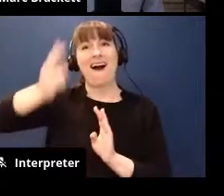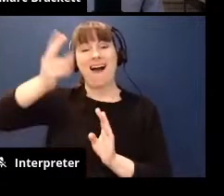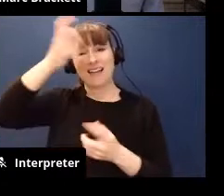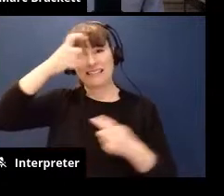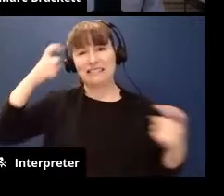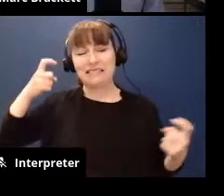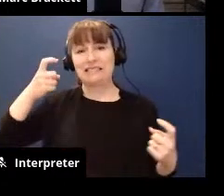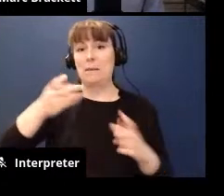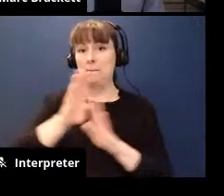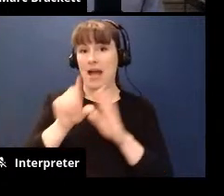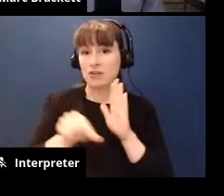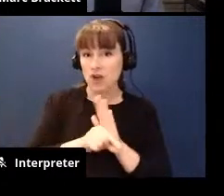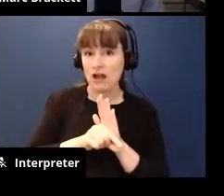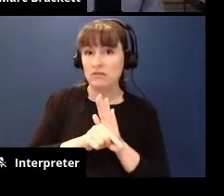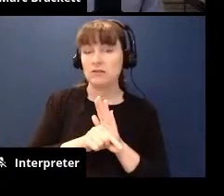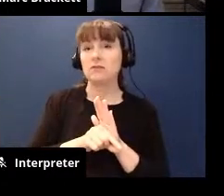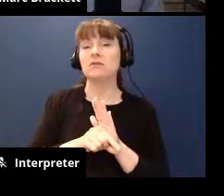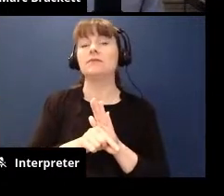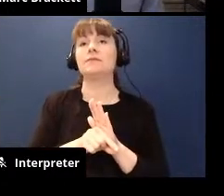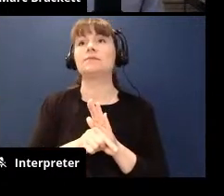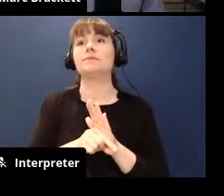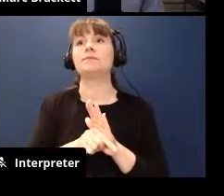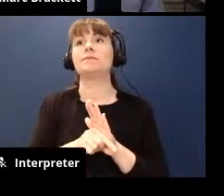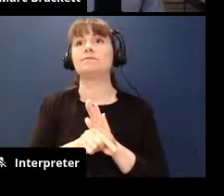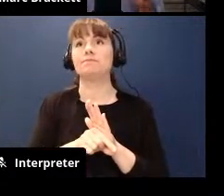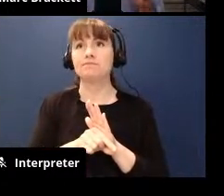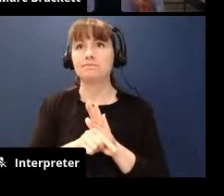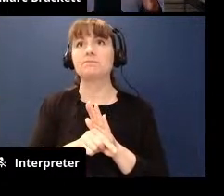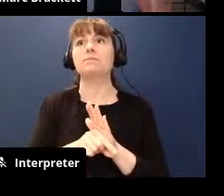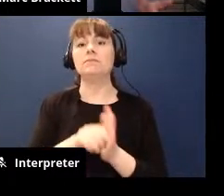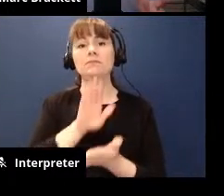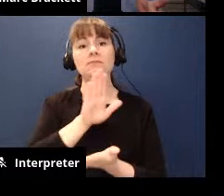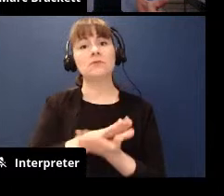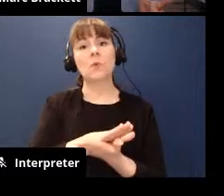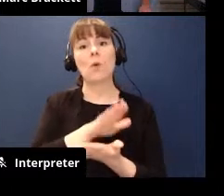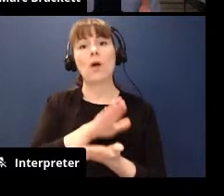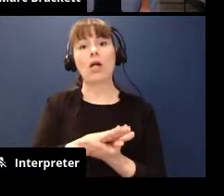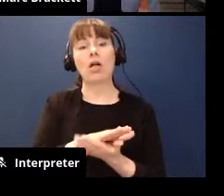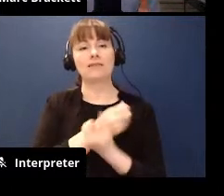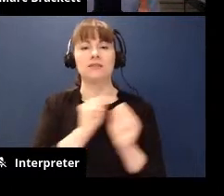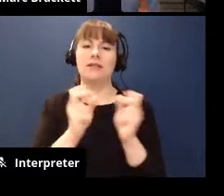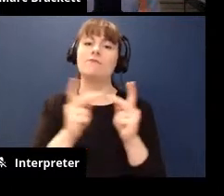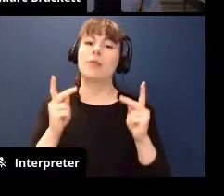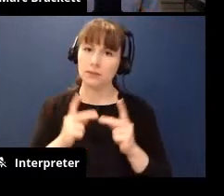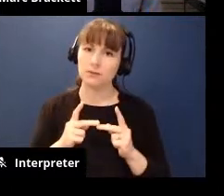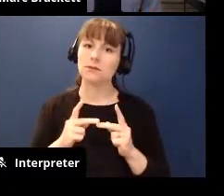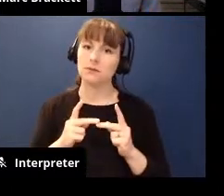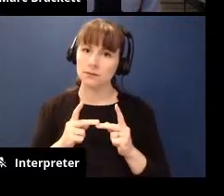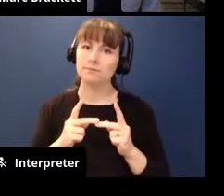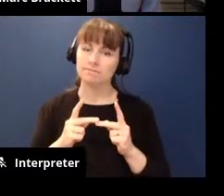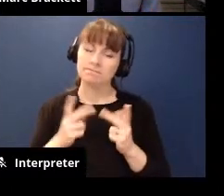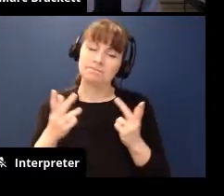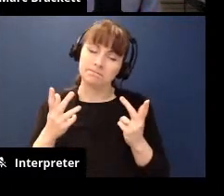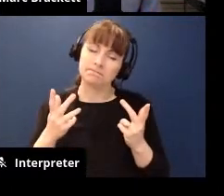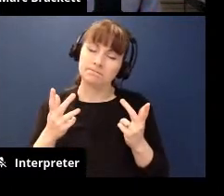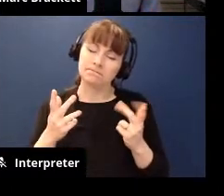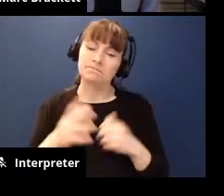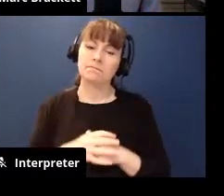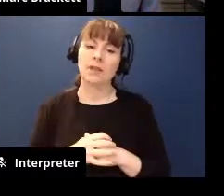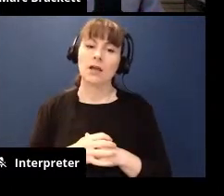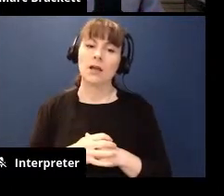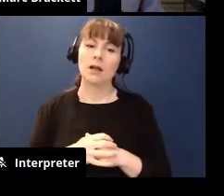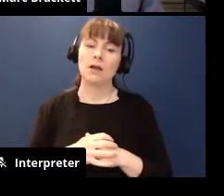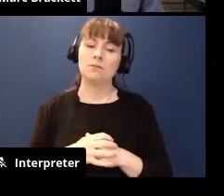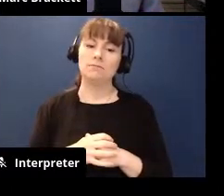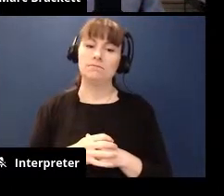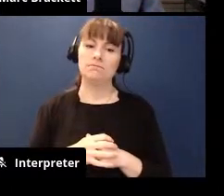or have high trauma um school is like the place that's a haven and so my what